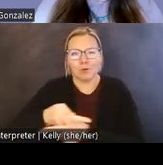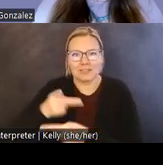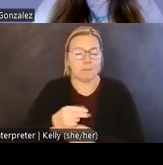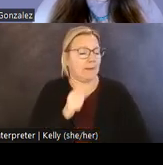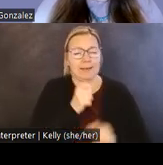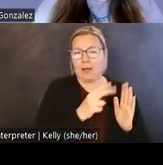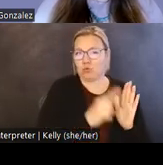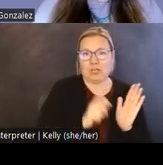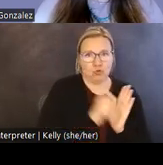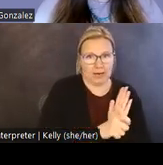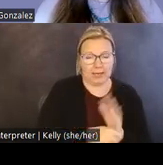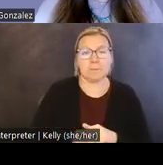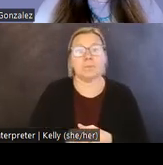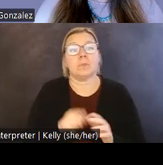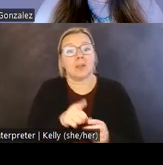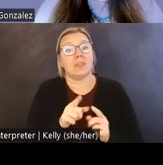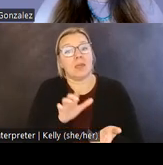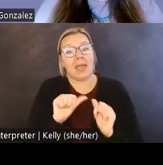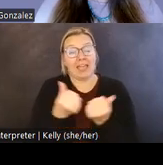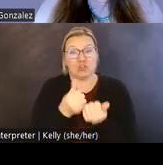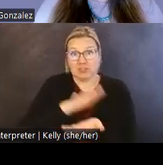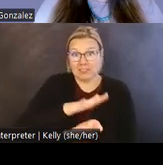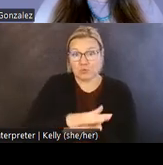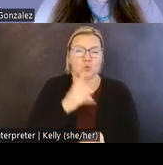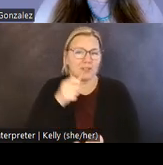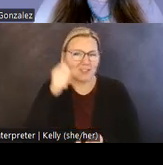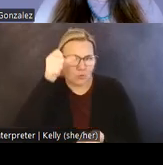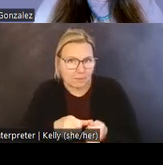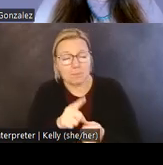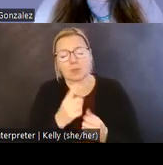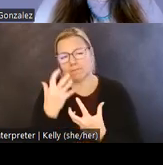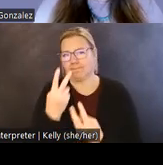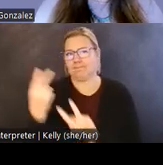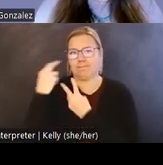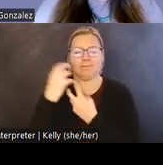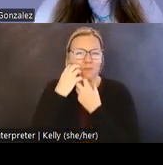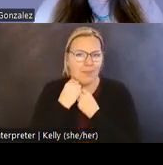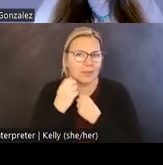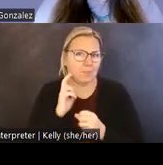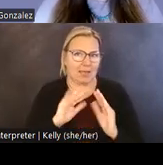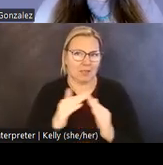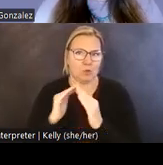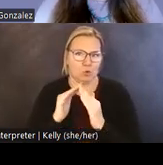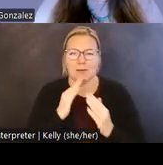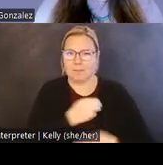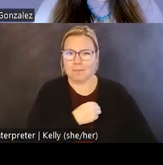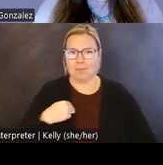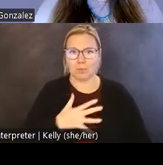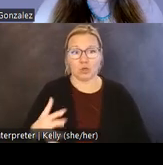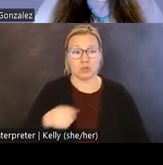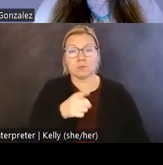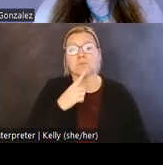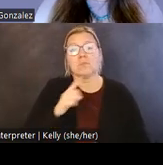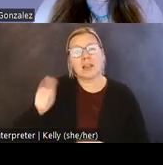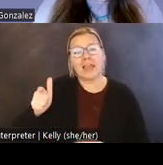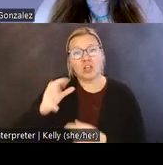Even so, the agency school is remembered fondly by community members, because at various points in its history, including in its latter